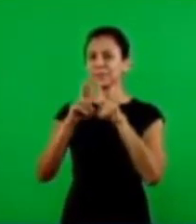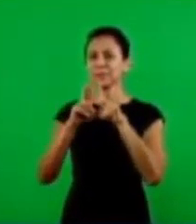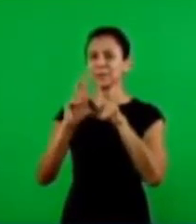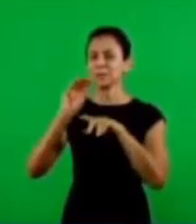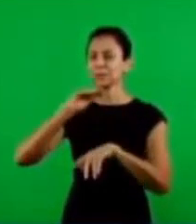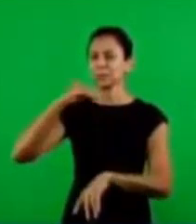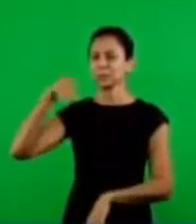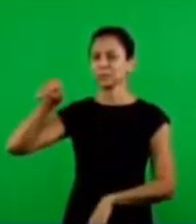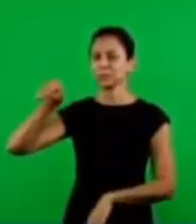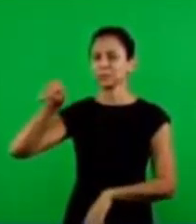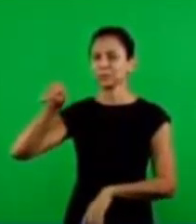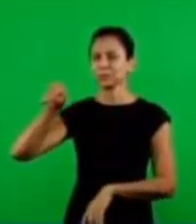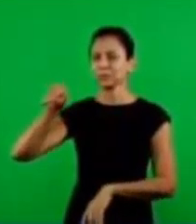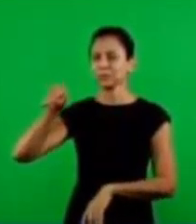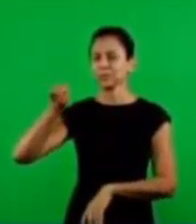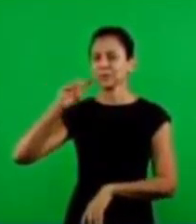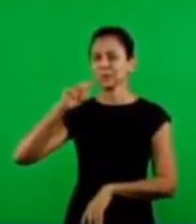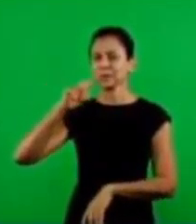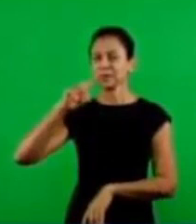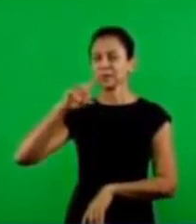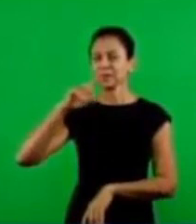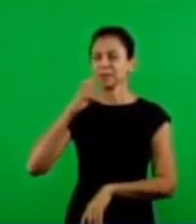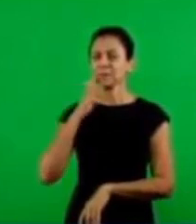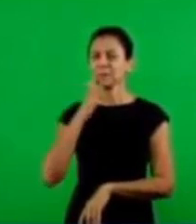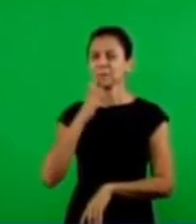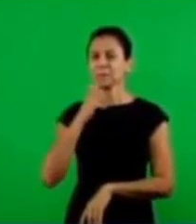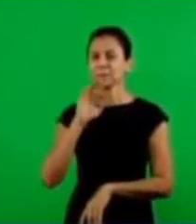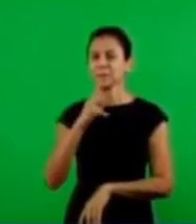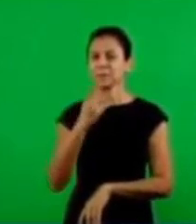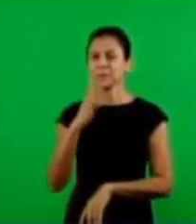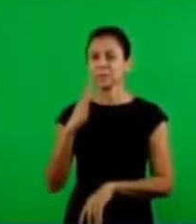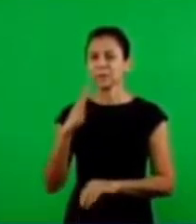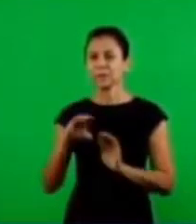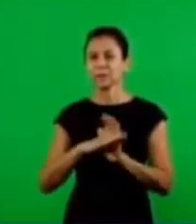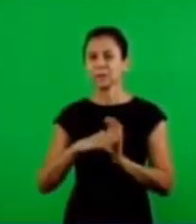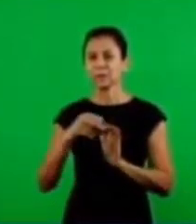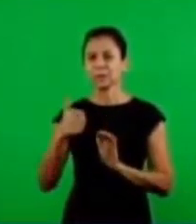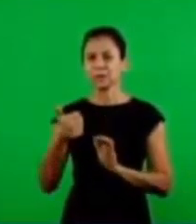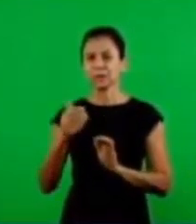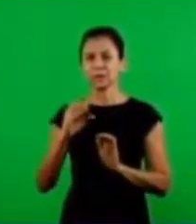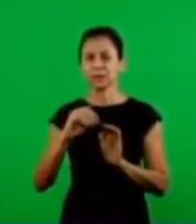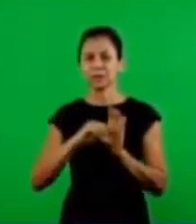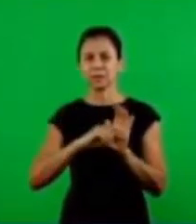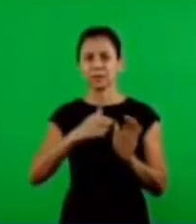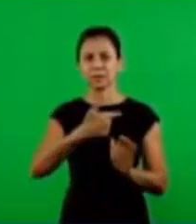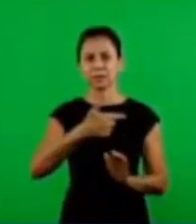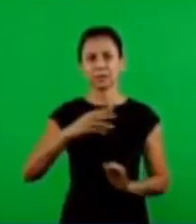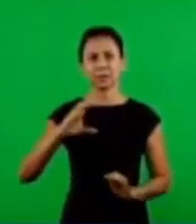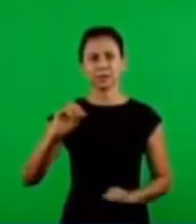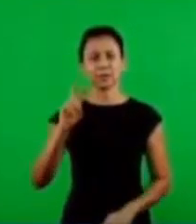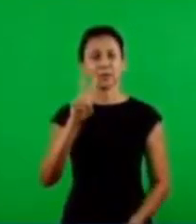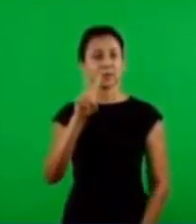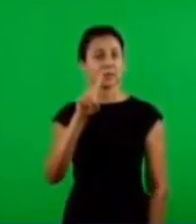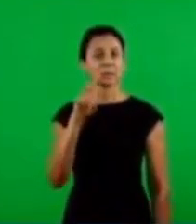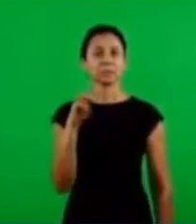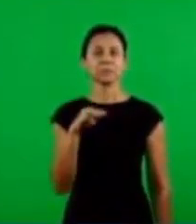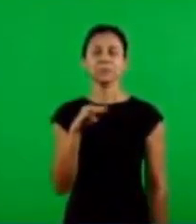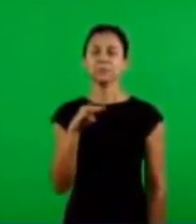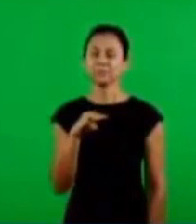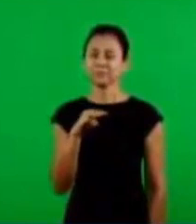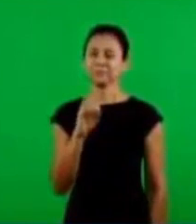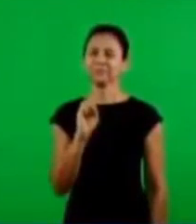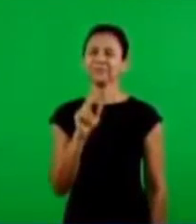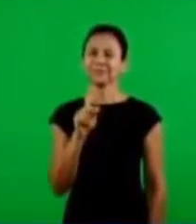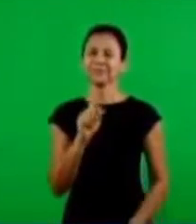The answer was already given here. No, it's just Hebrews 10, 20. Just, there's a reference. I'll give